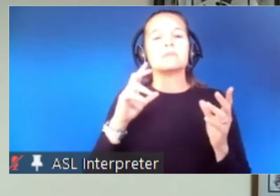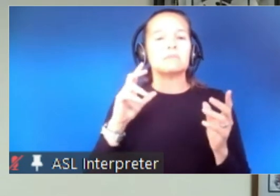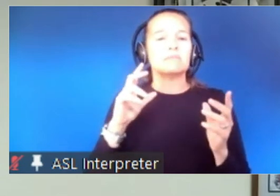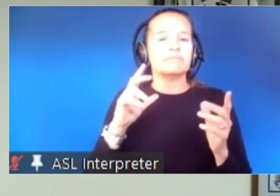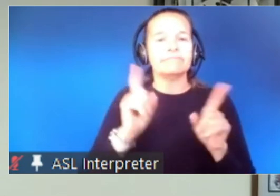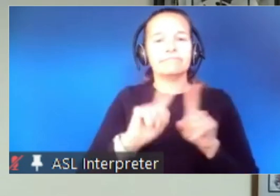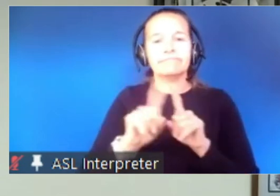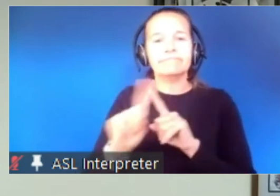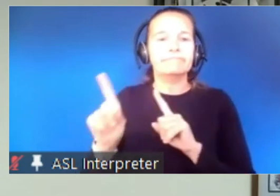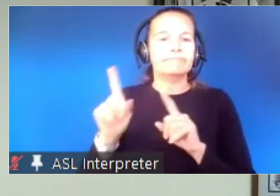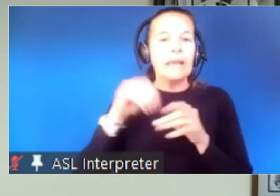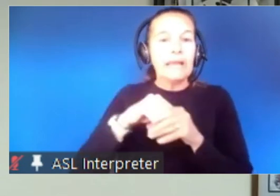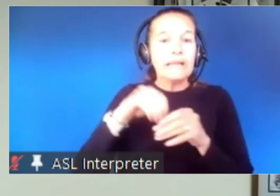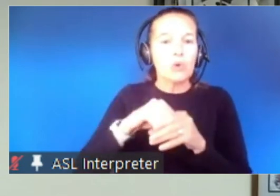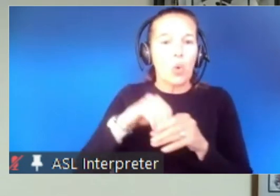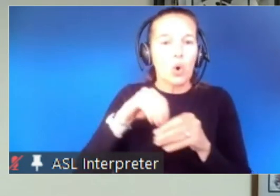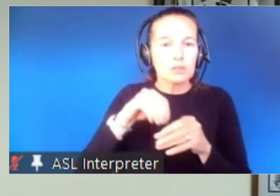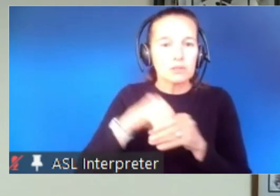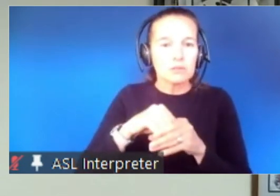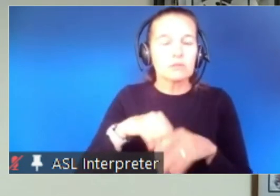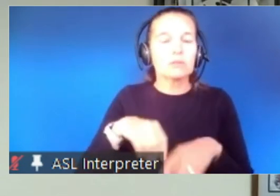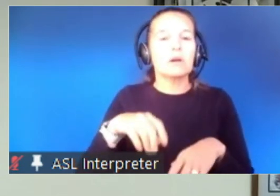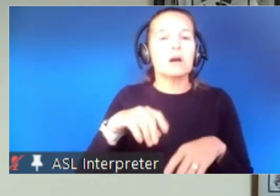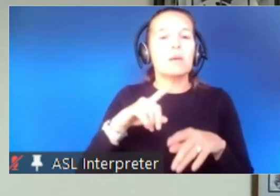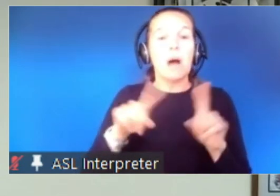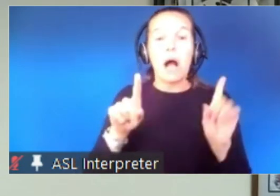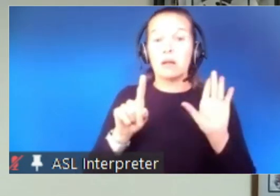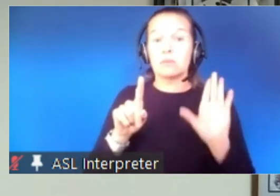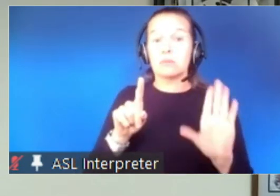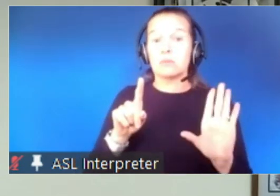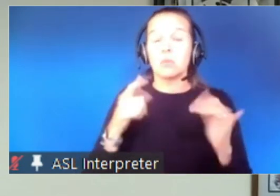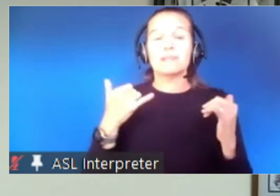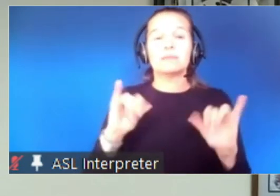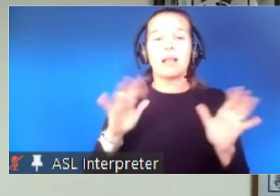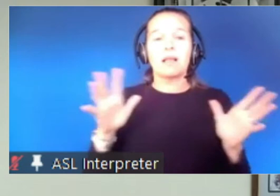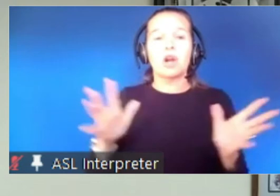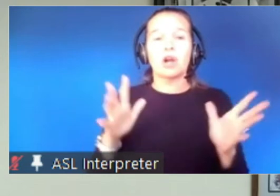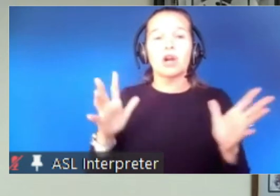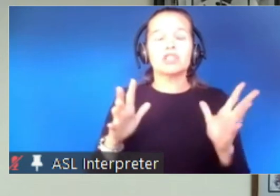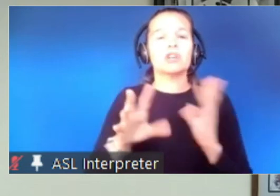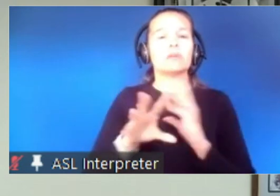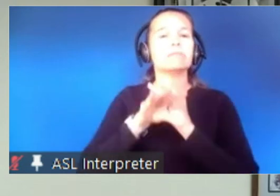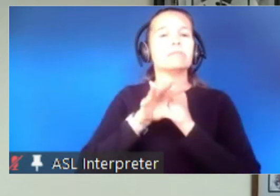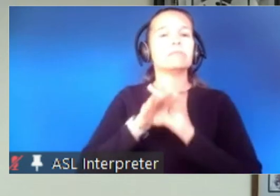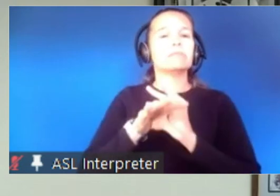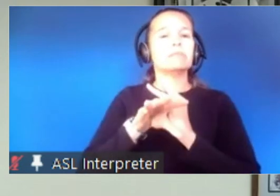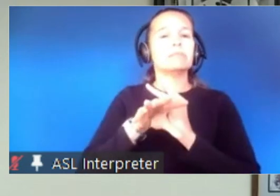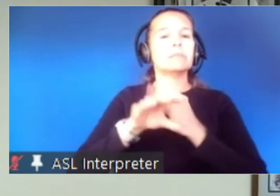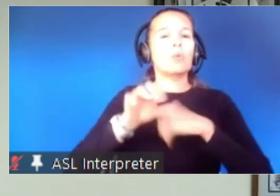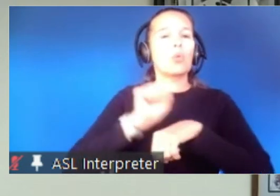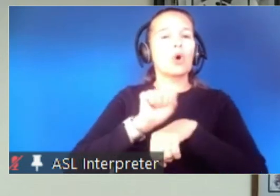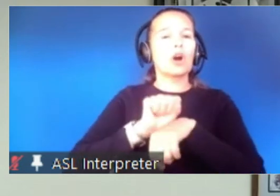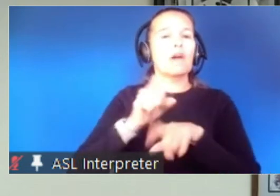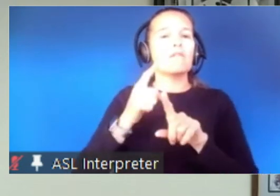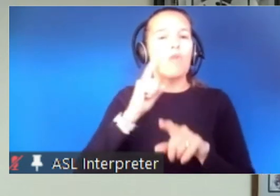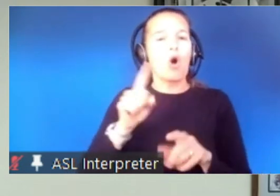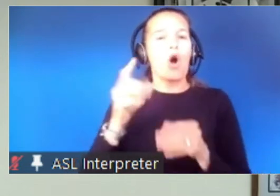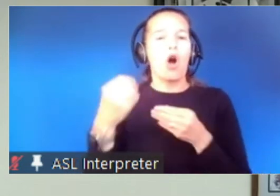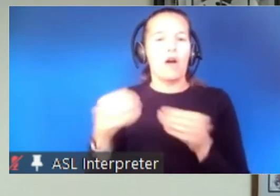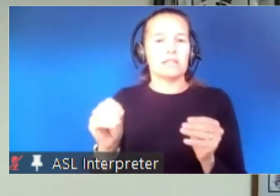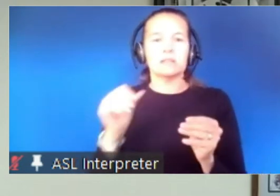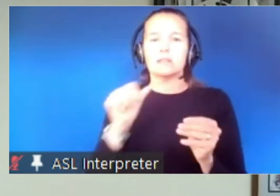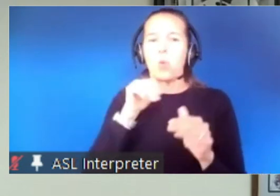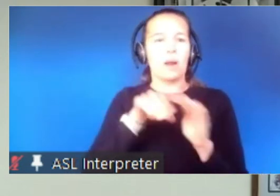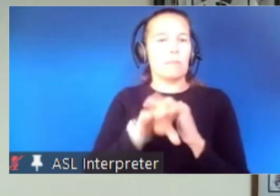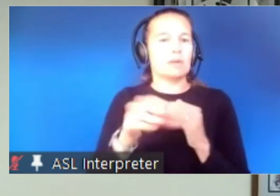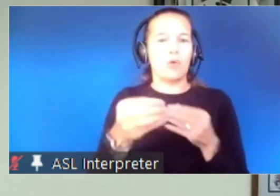are allowed indoor but we're still encouraging telework for offices gatherings which are informal